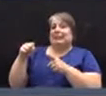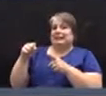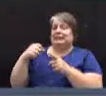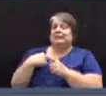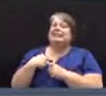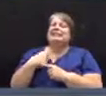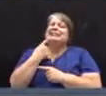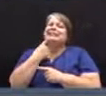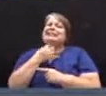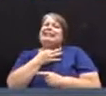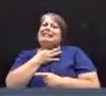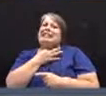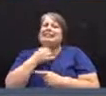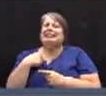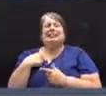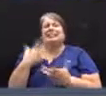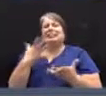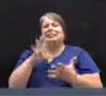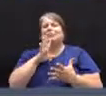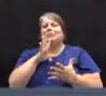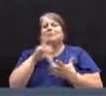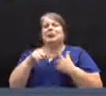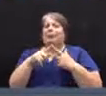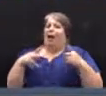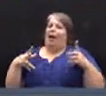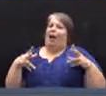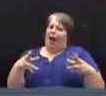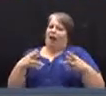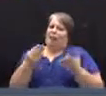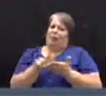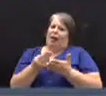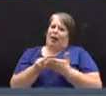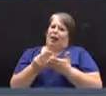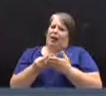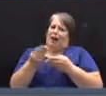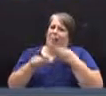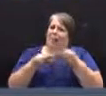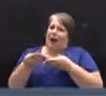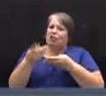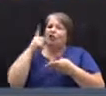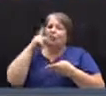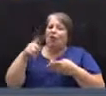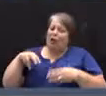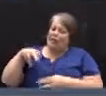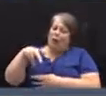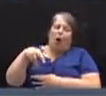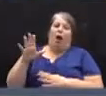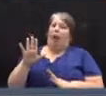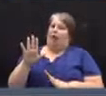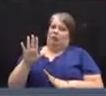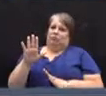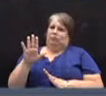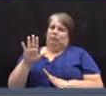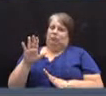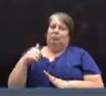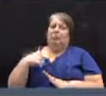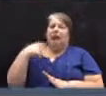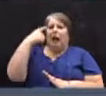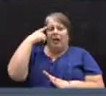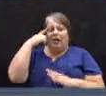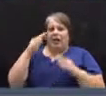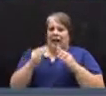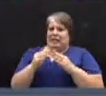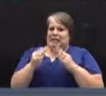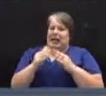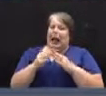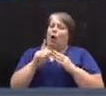I just want to speak in opposition to cutting funds for sidewalks. I think that the town infrastructure